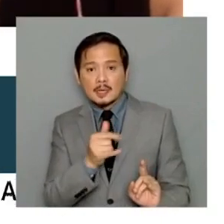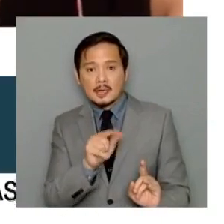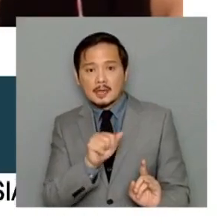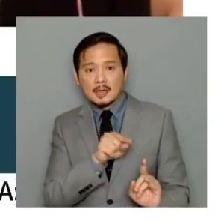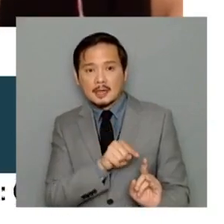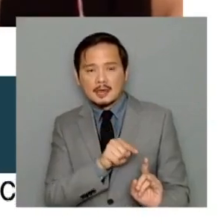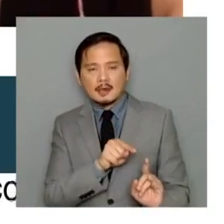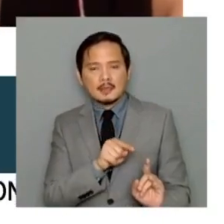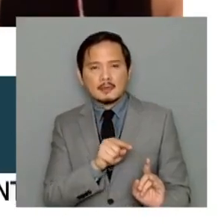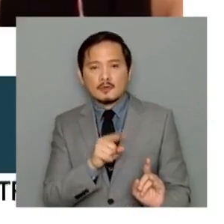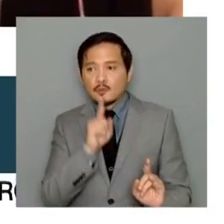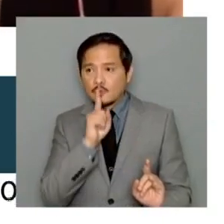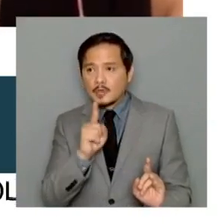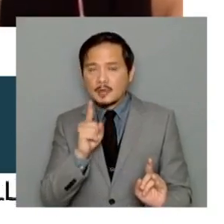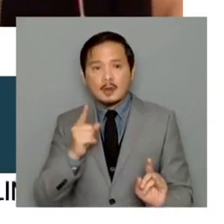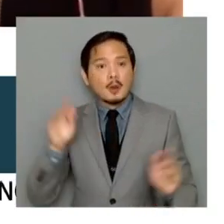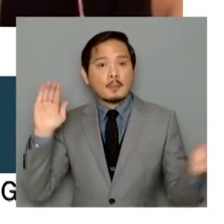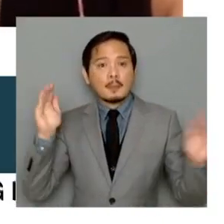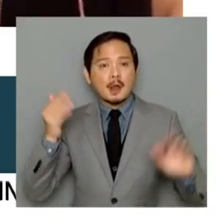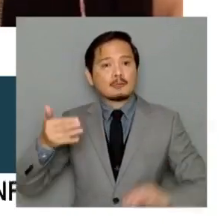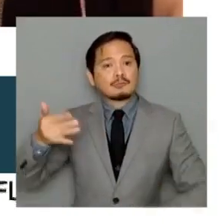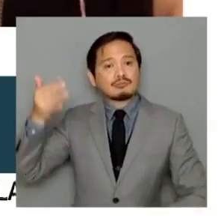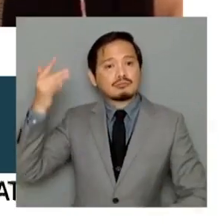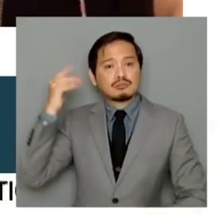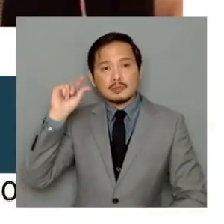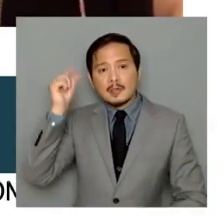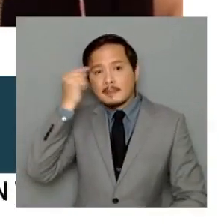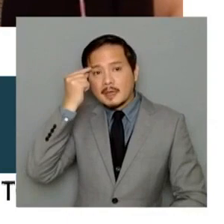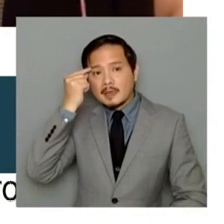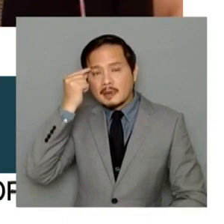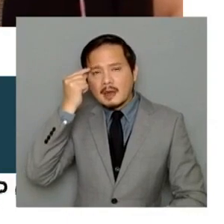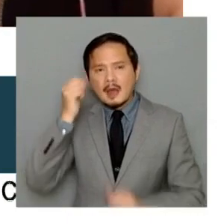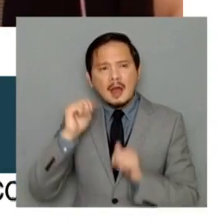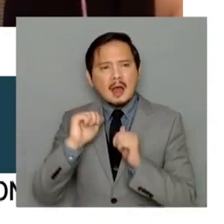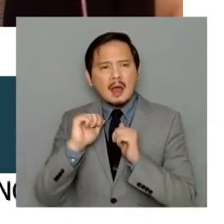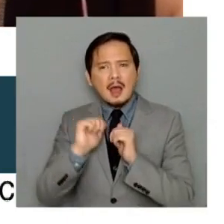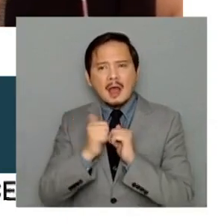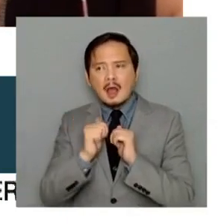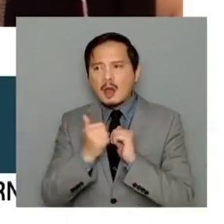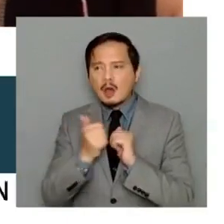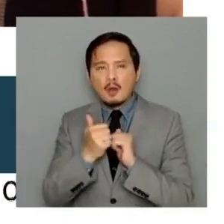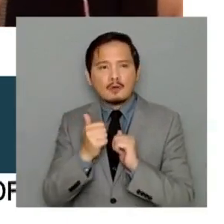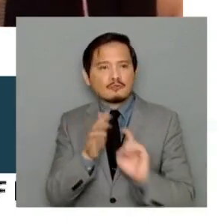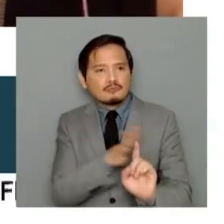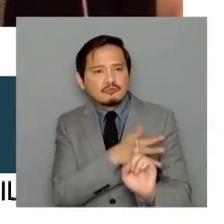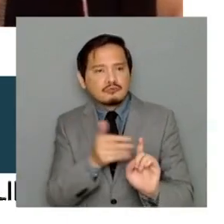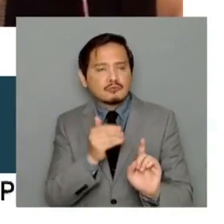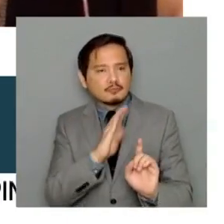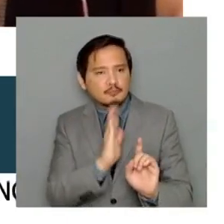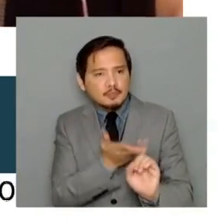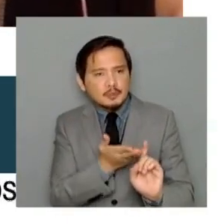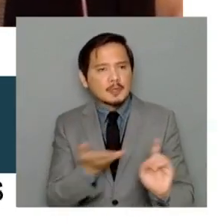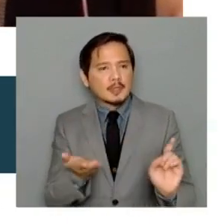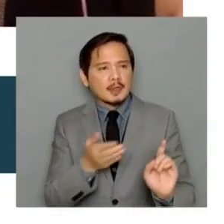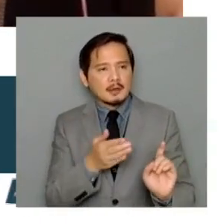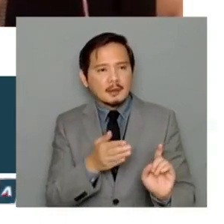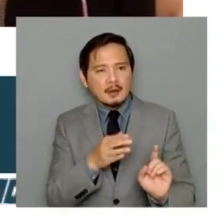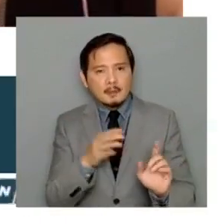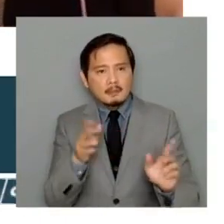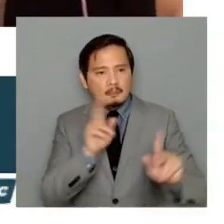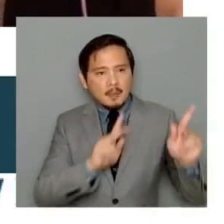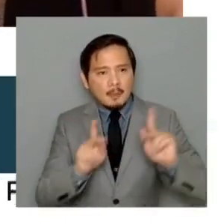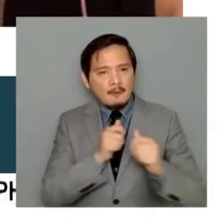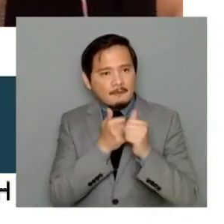administrations that would make these LGUs follow her lead, be accountable and really put